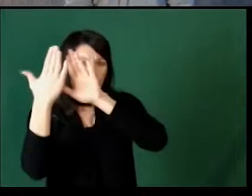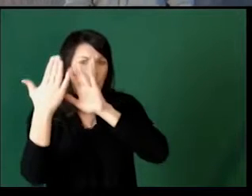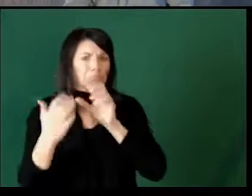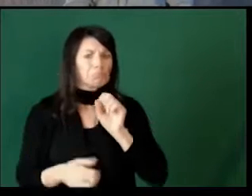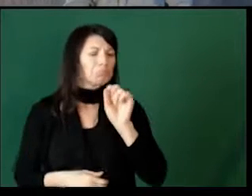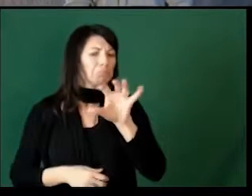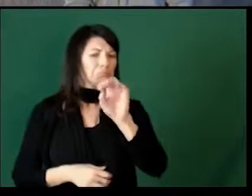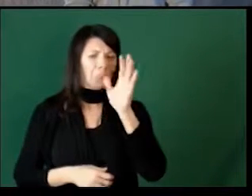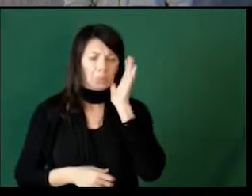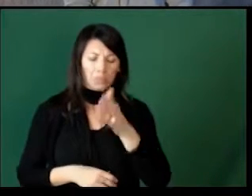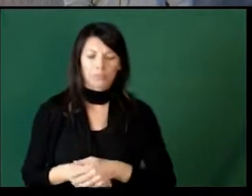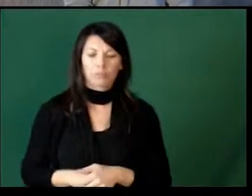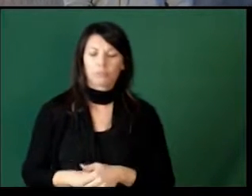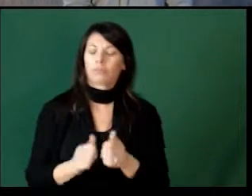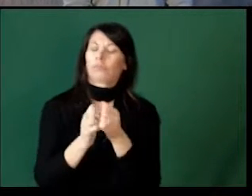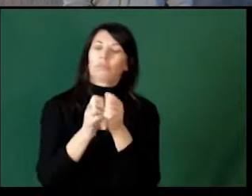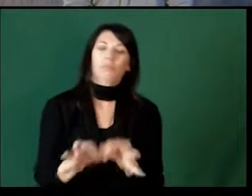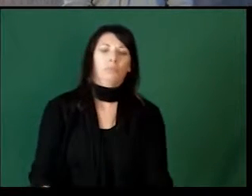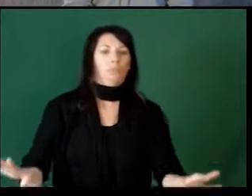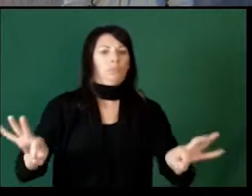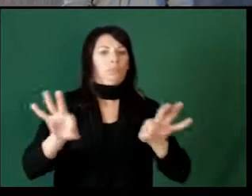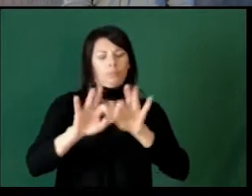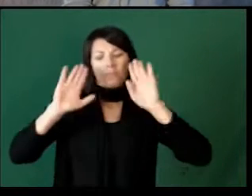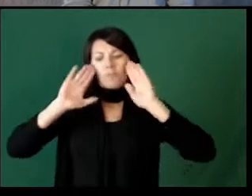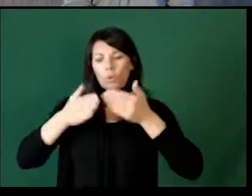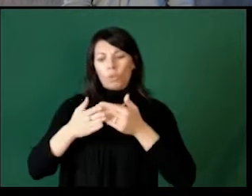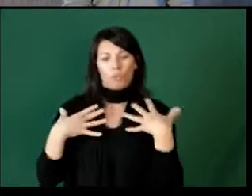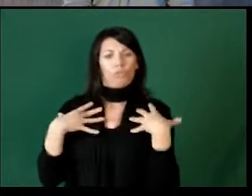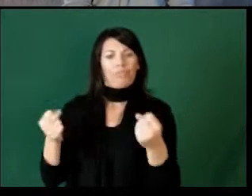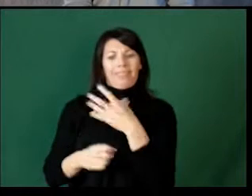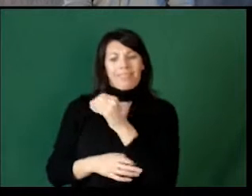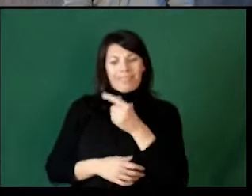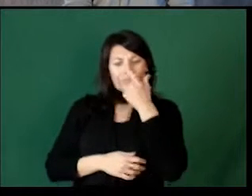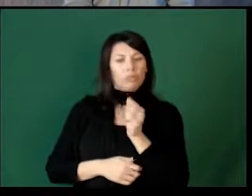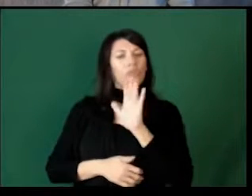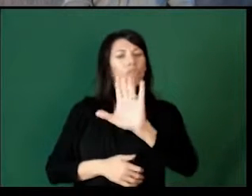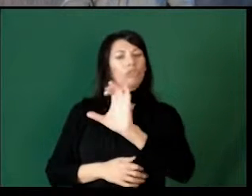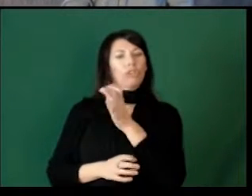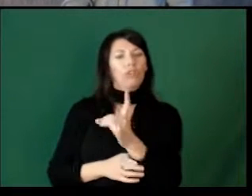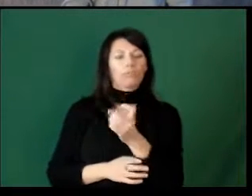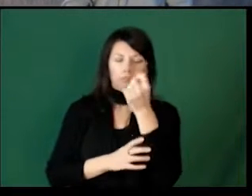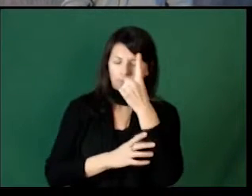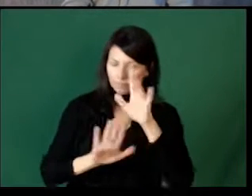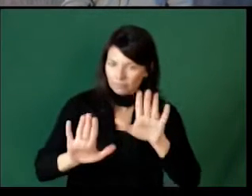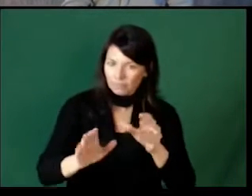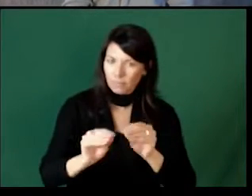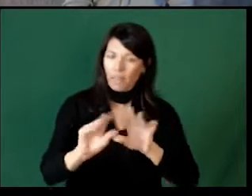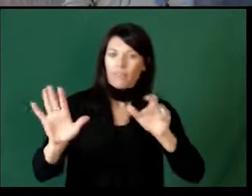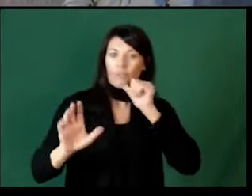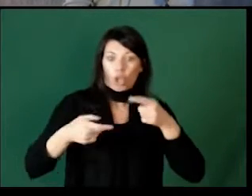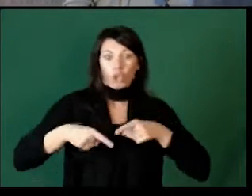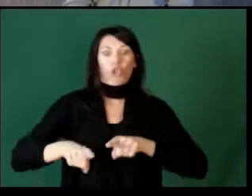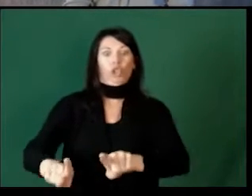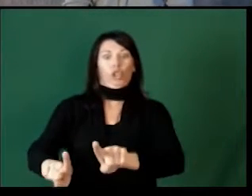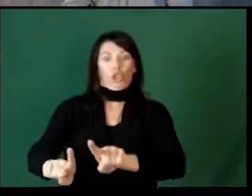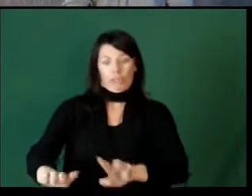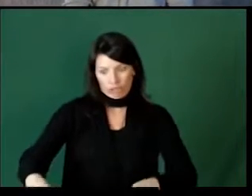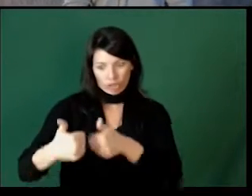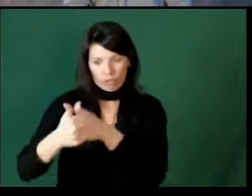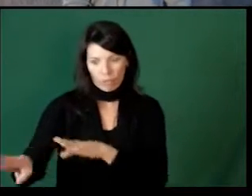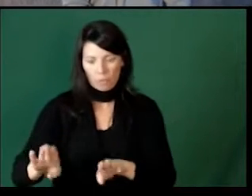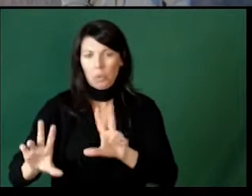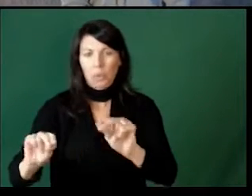challenging. As we said, most important is focusing on those strengths and interests of your child. Obviously not during the challenging behavior,